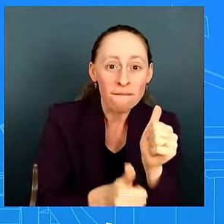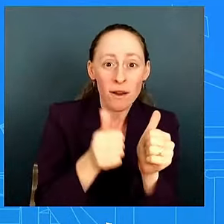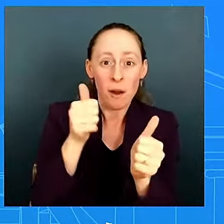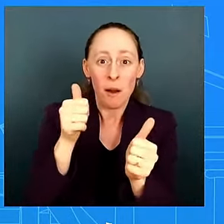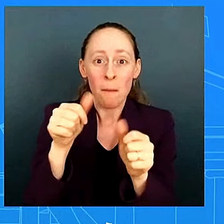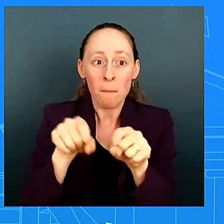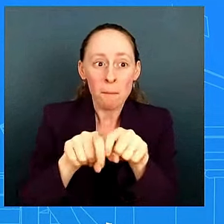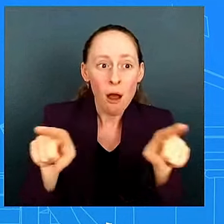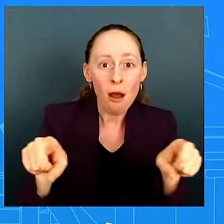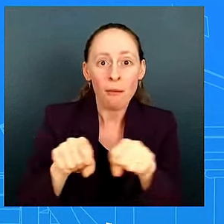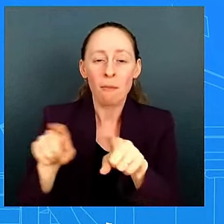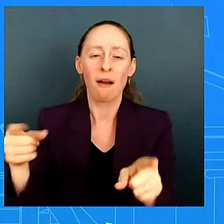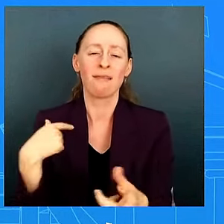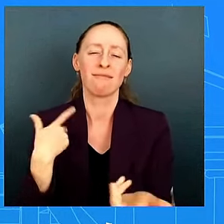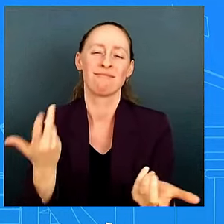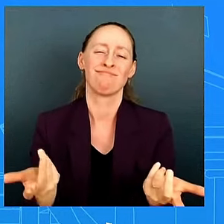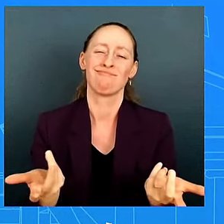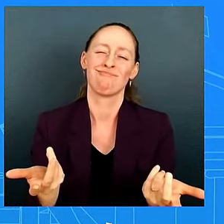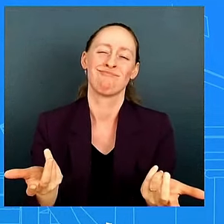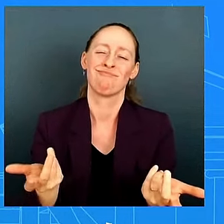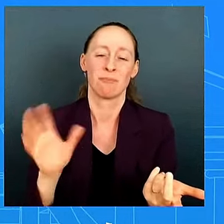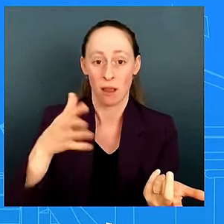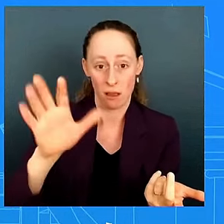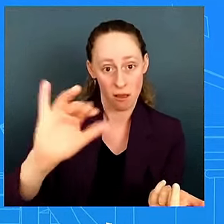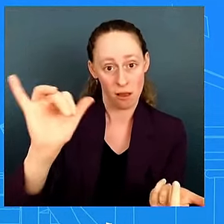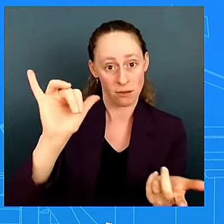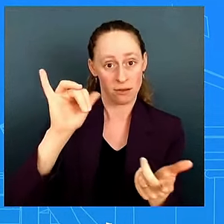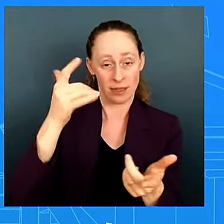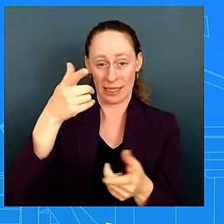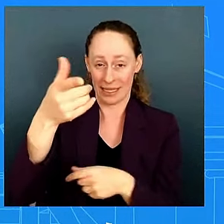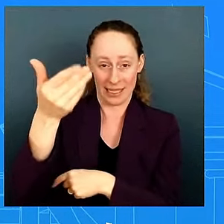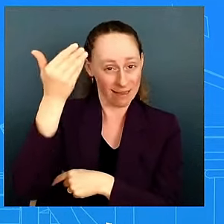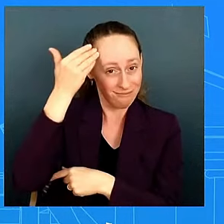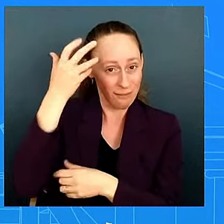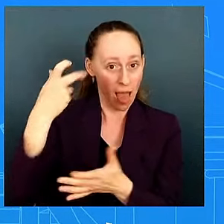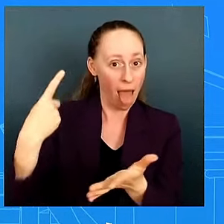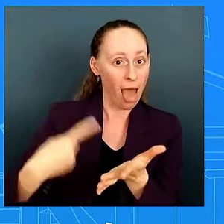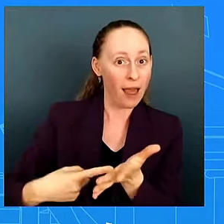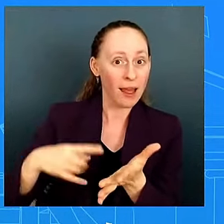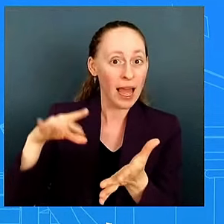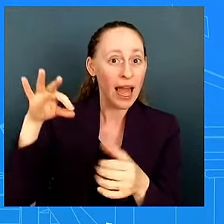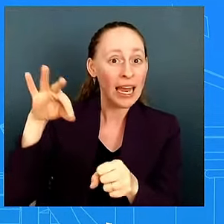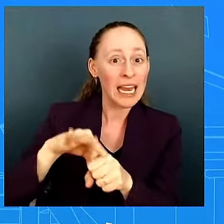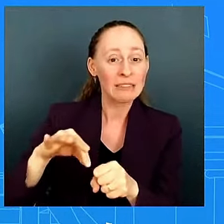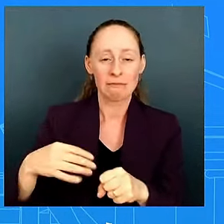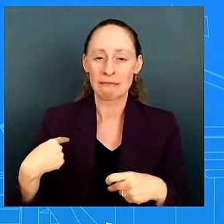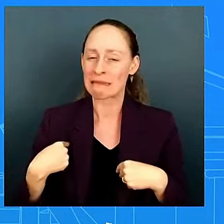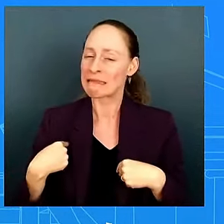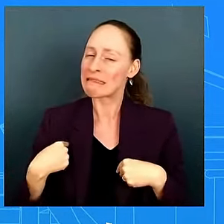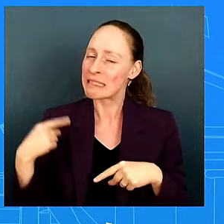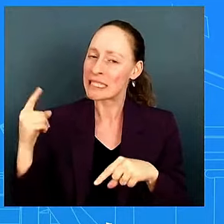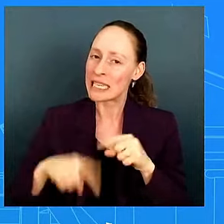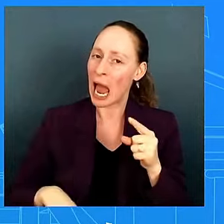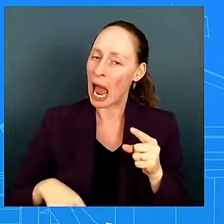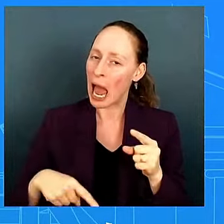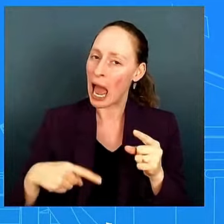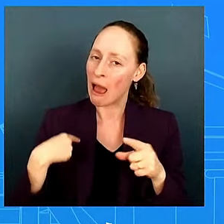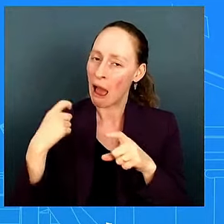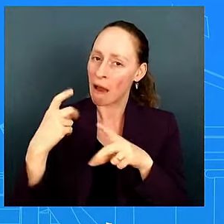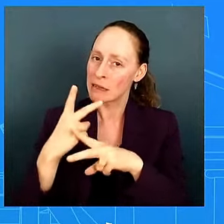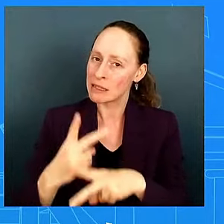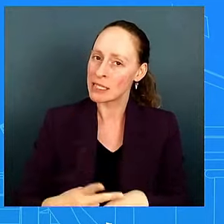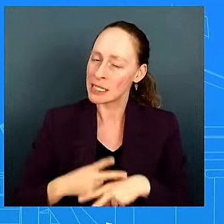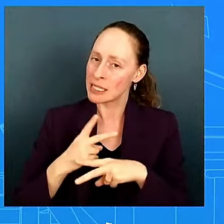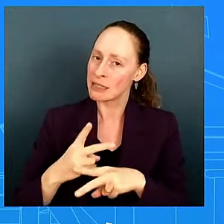into uh heading heading into an election november as you know uh what i will say is majority of americans also support